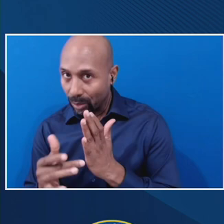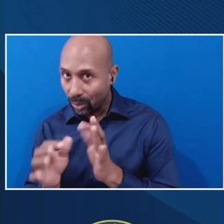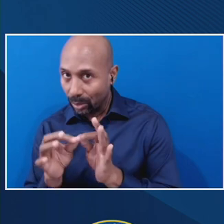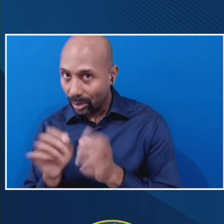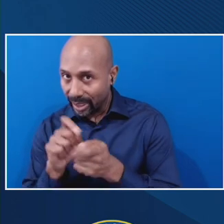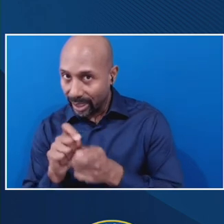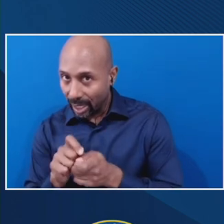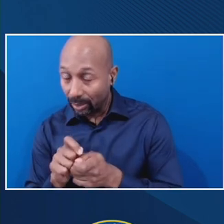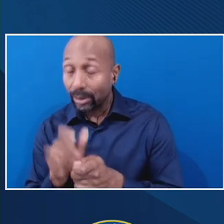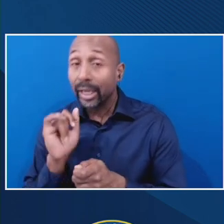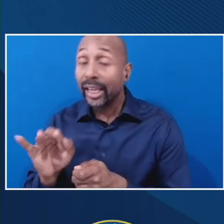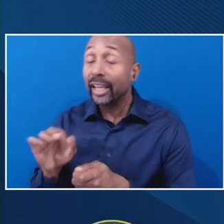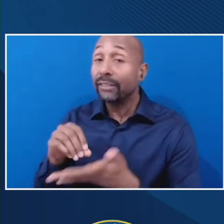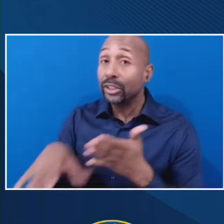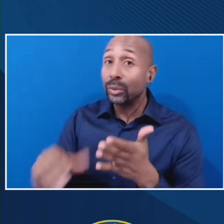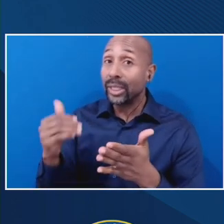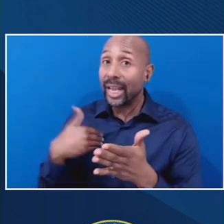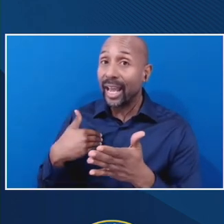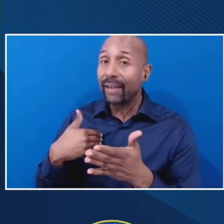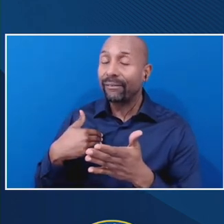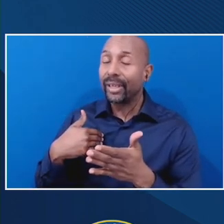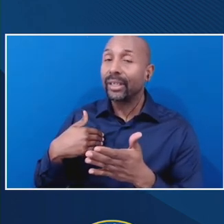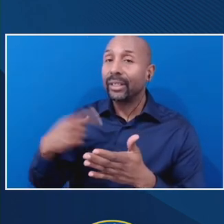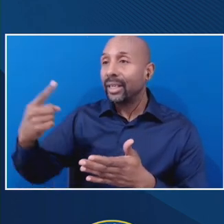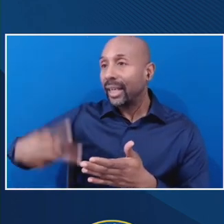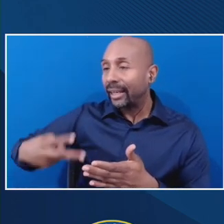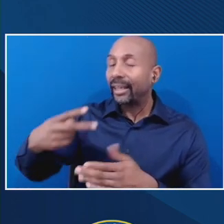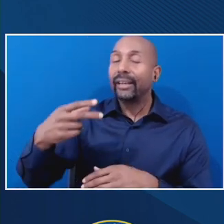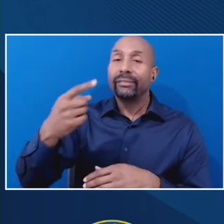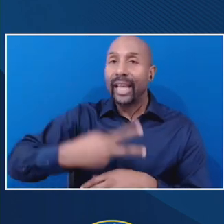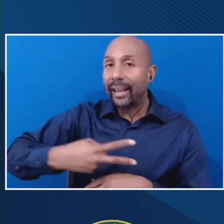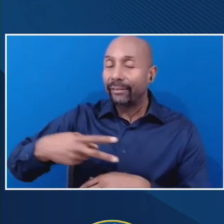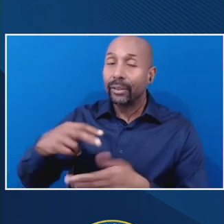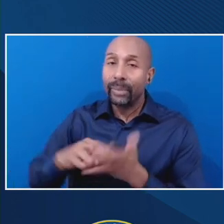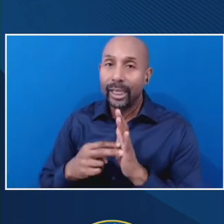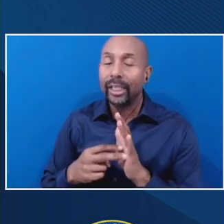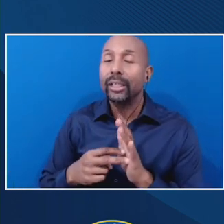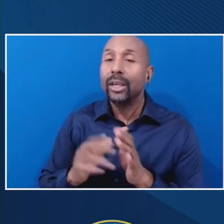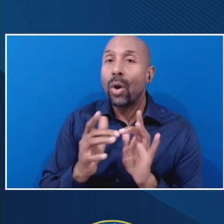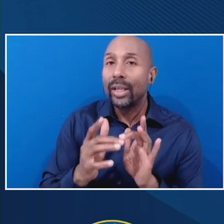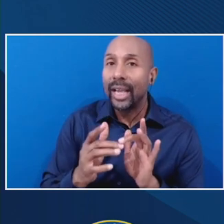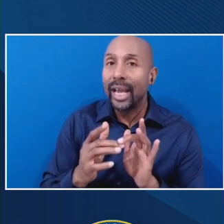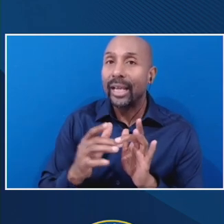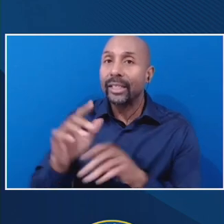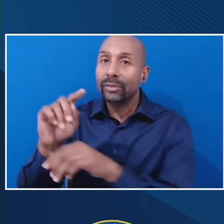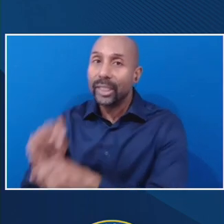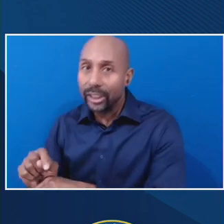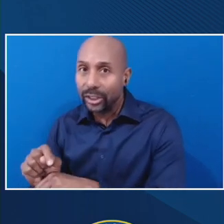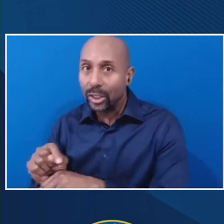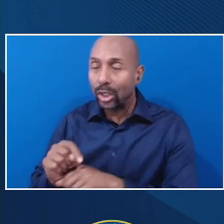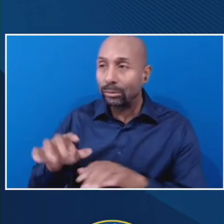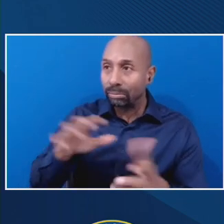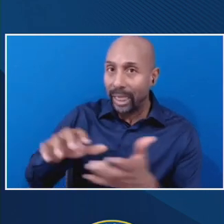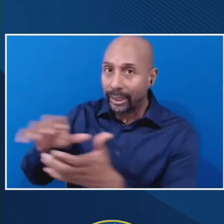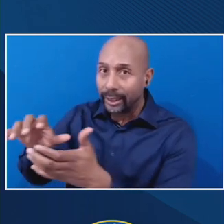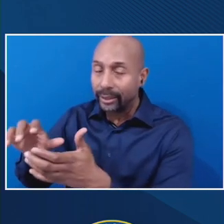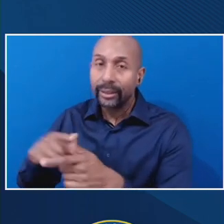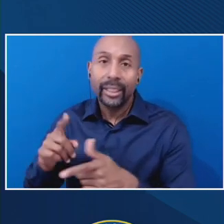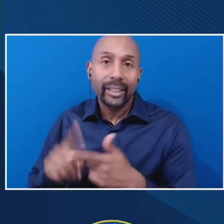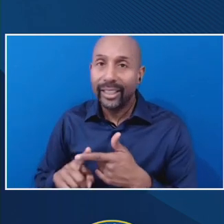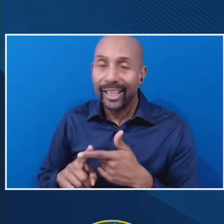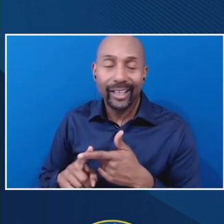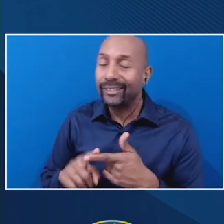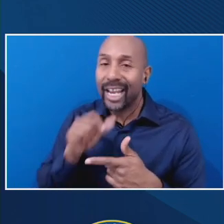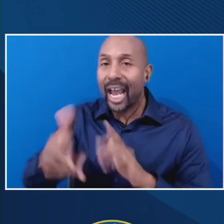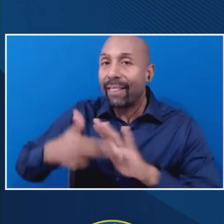combination of online courses and, um, on, uh, on traditional courses, then they would not be considered attendance taking for,